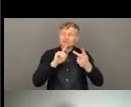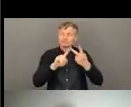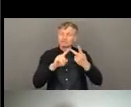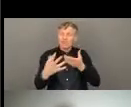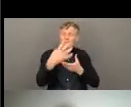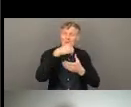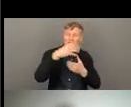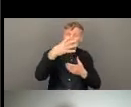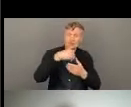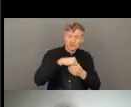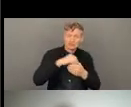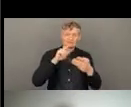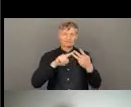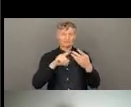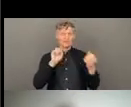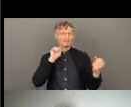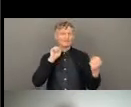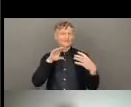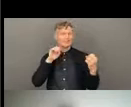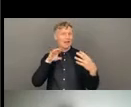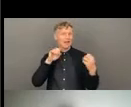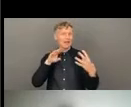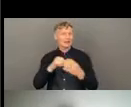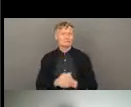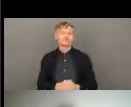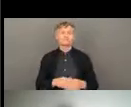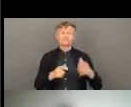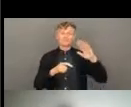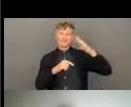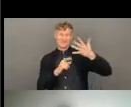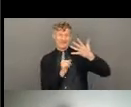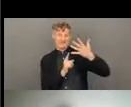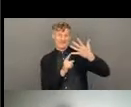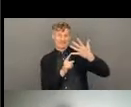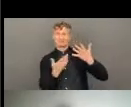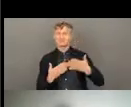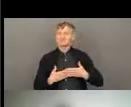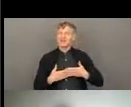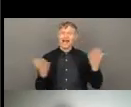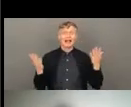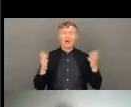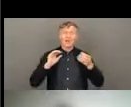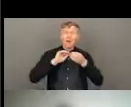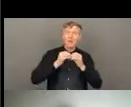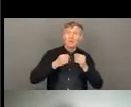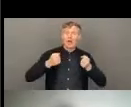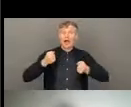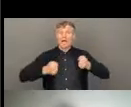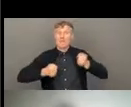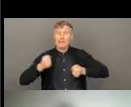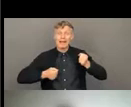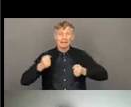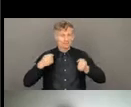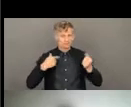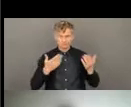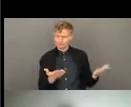commitment, which is all complaints are welcomed and addressed. We, the, the, the beneficiary satisfaction got